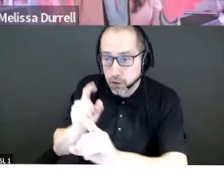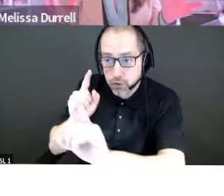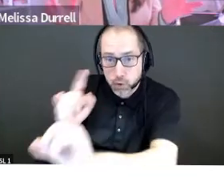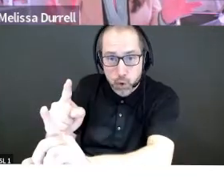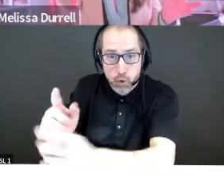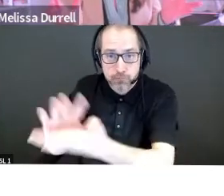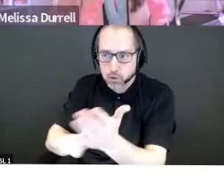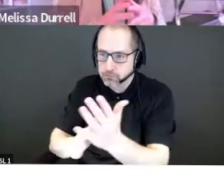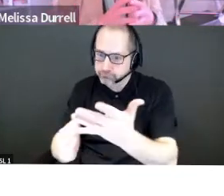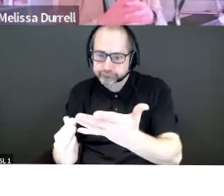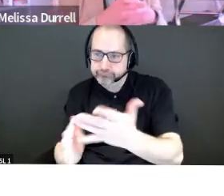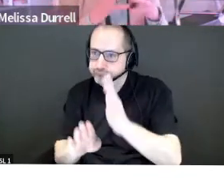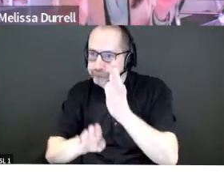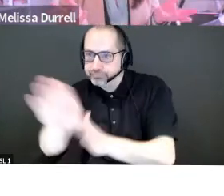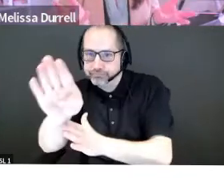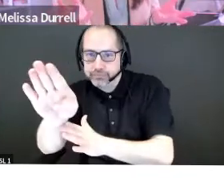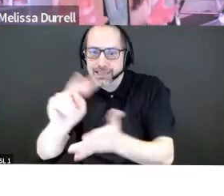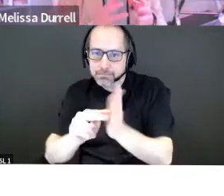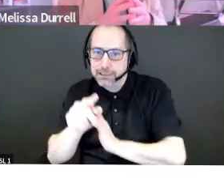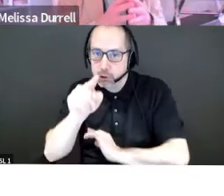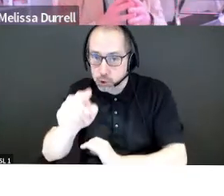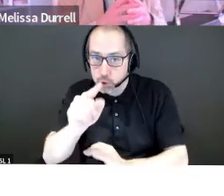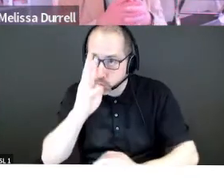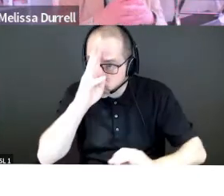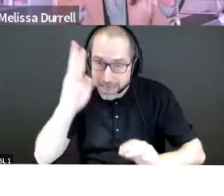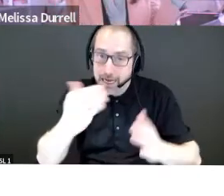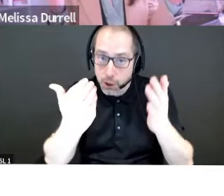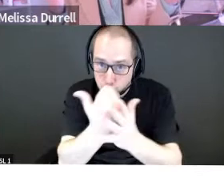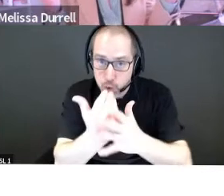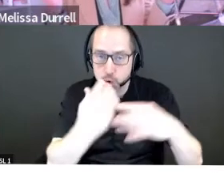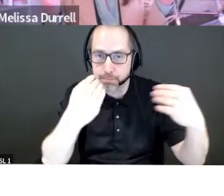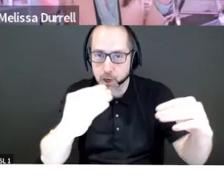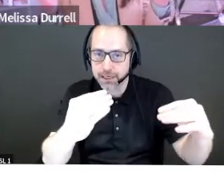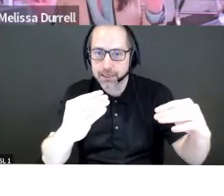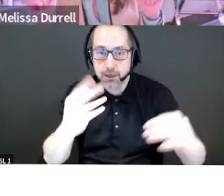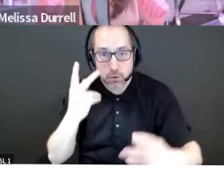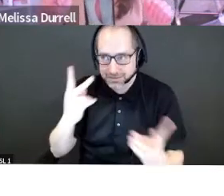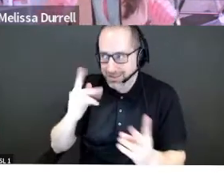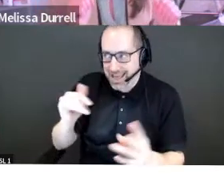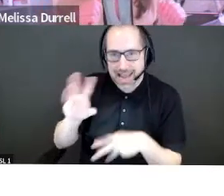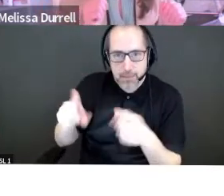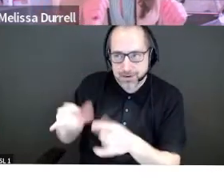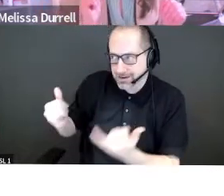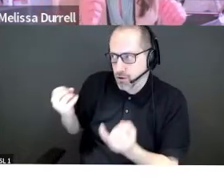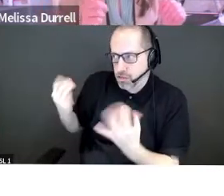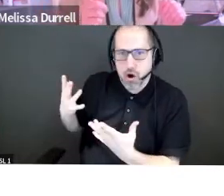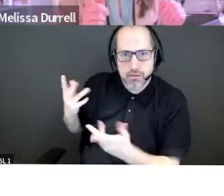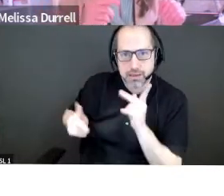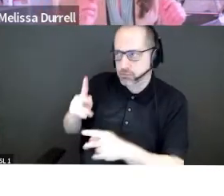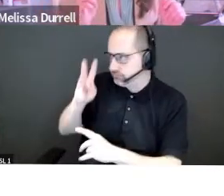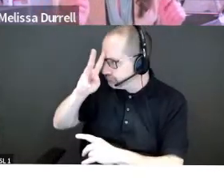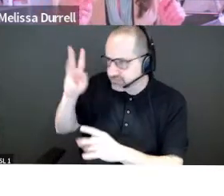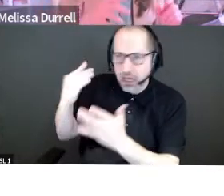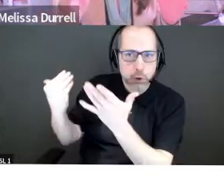creating a new market, which, you know, we're seeing a lot of that happening. And, and that's, you know, that's, that's the big thing. So make sure that's